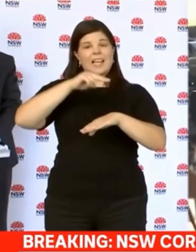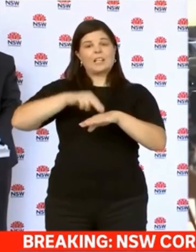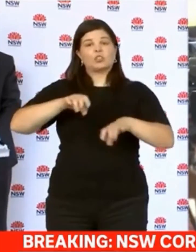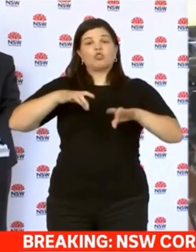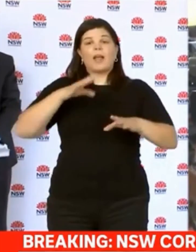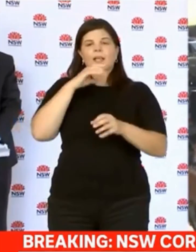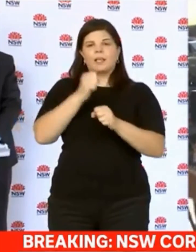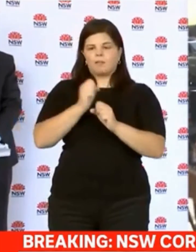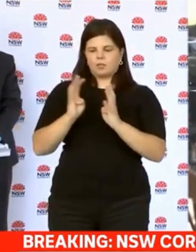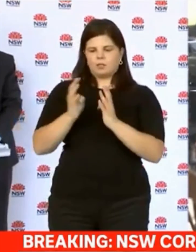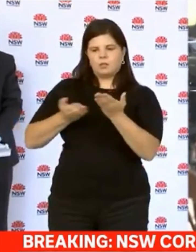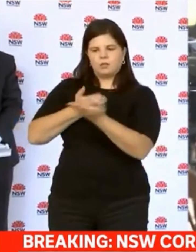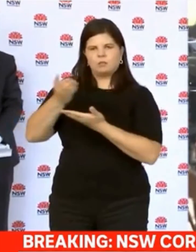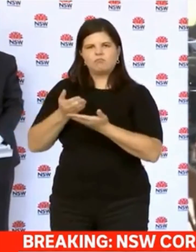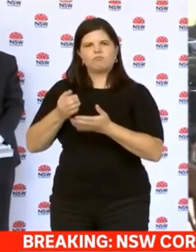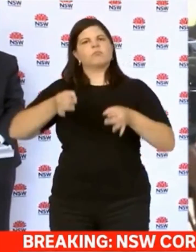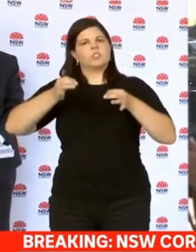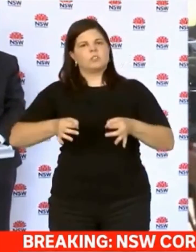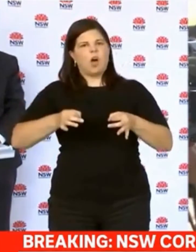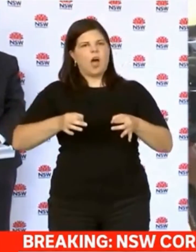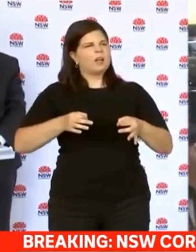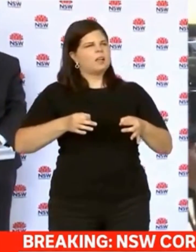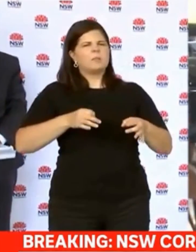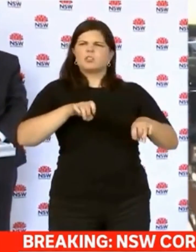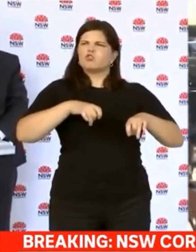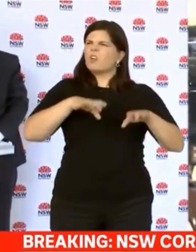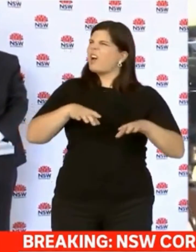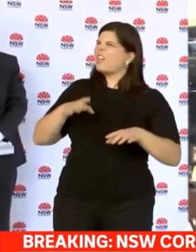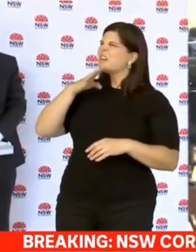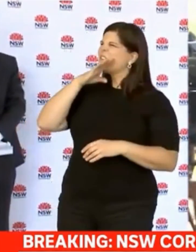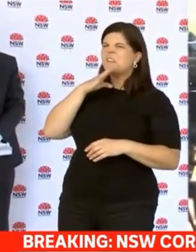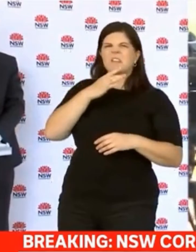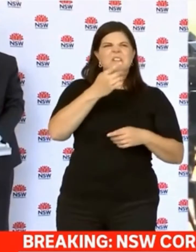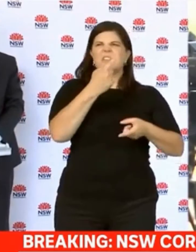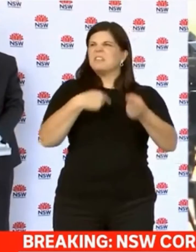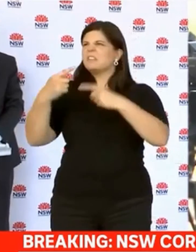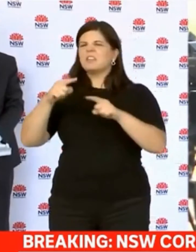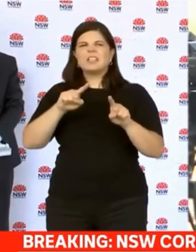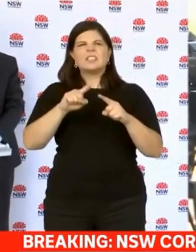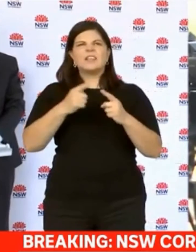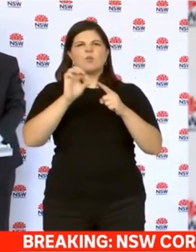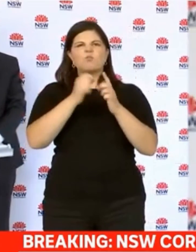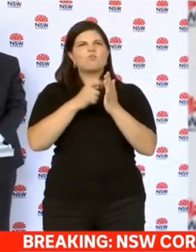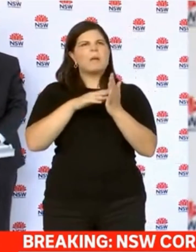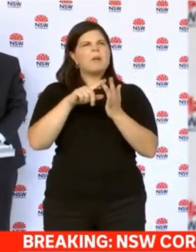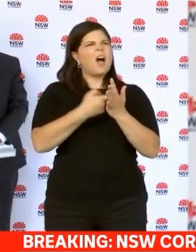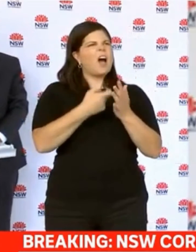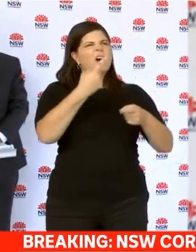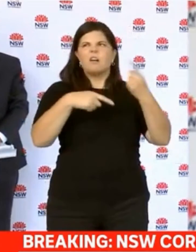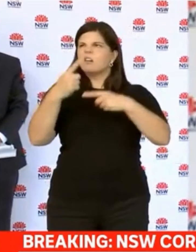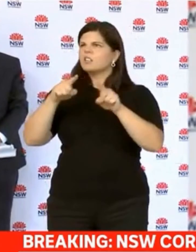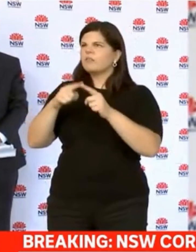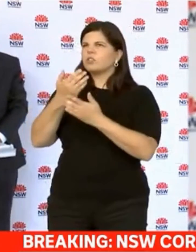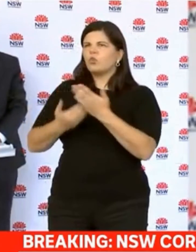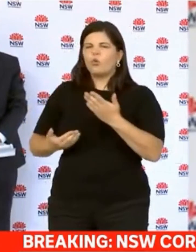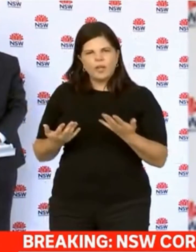National Cabinet are being communicated directly to the Australian people, given that the states are saying different things are being decided on? Look, that's